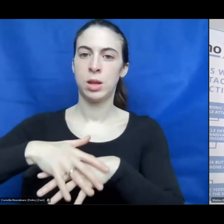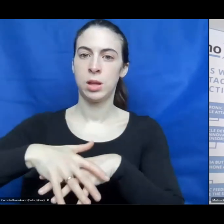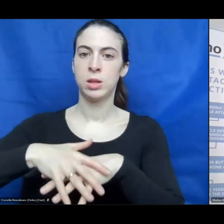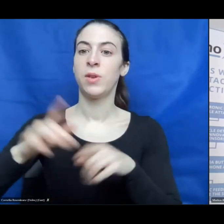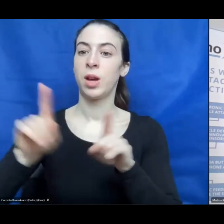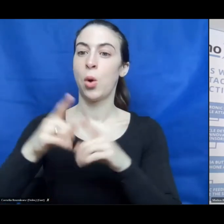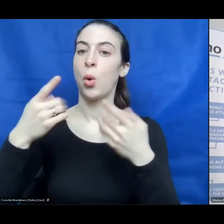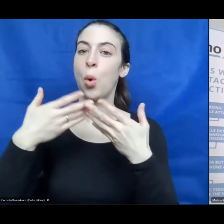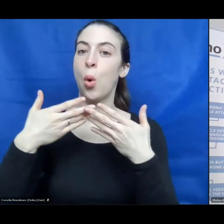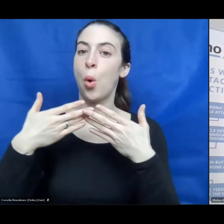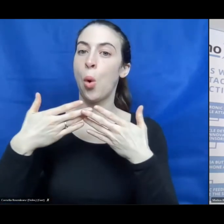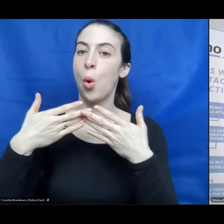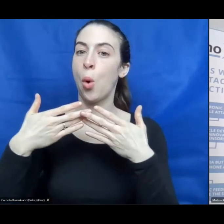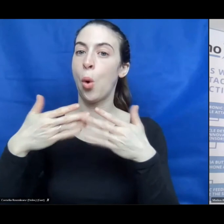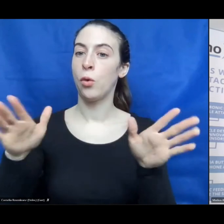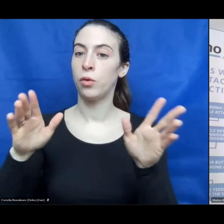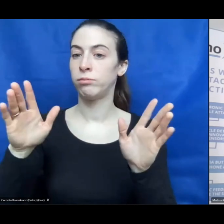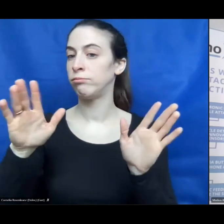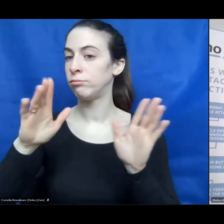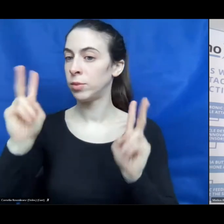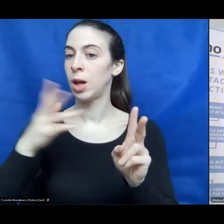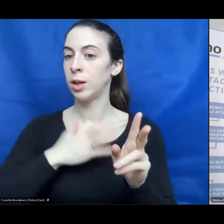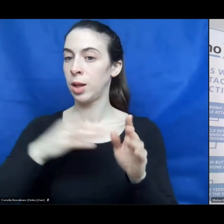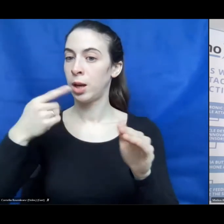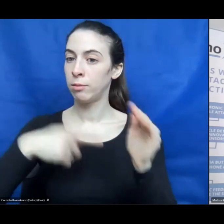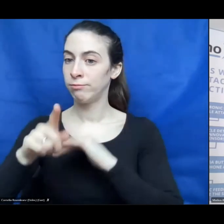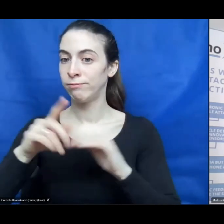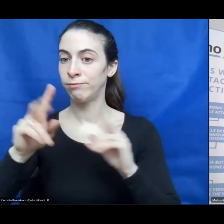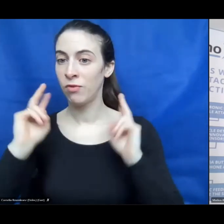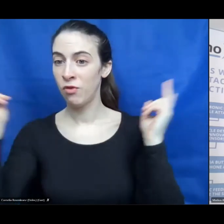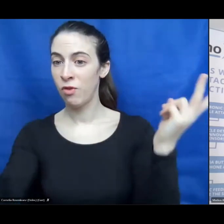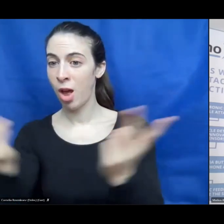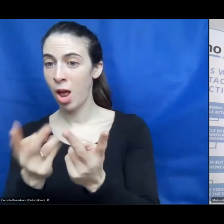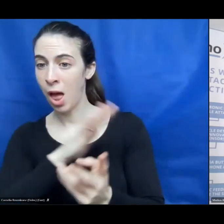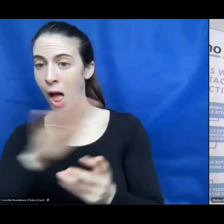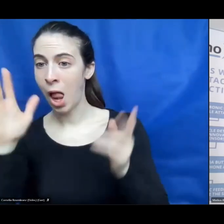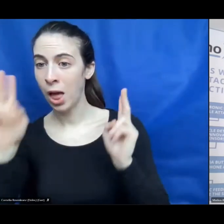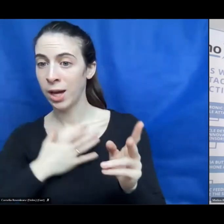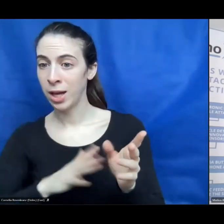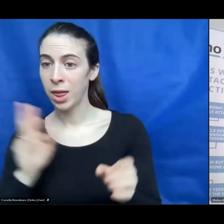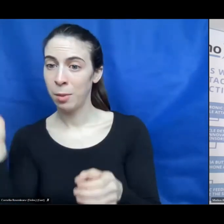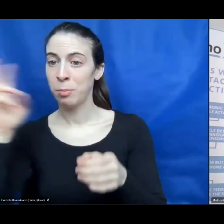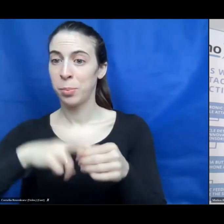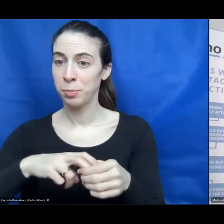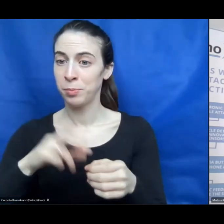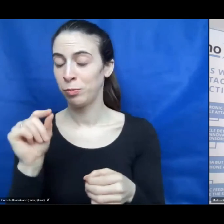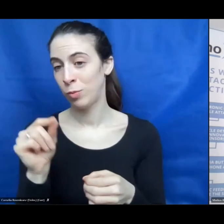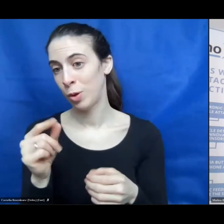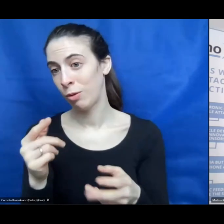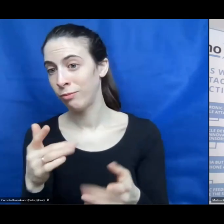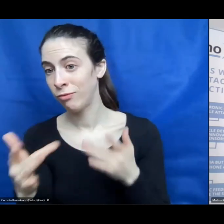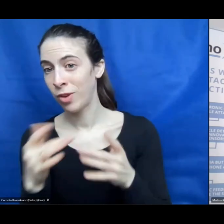for all kinds of disabilities all over the world. So, should be a great network